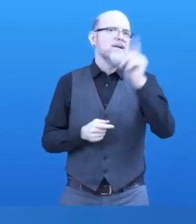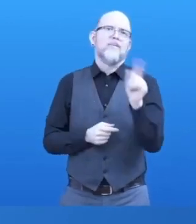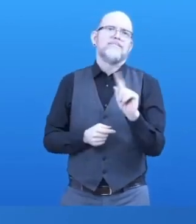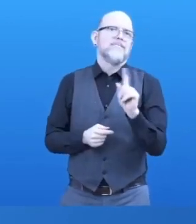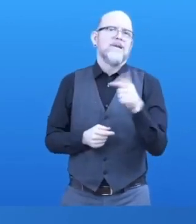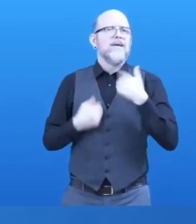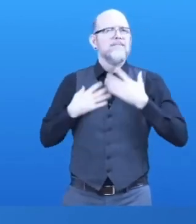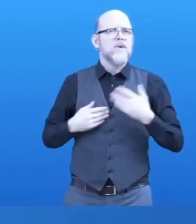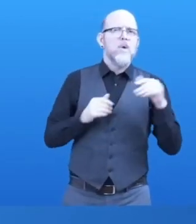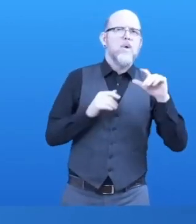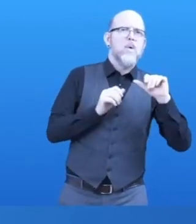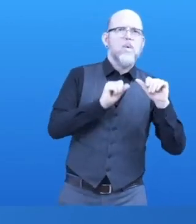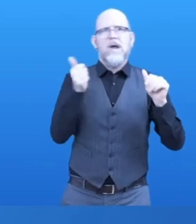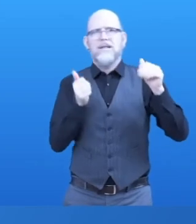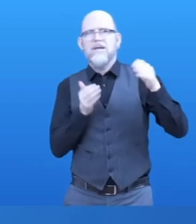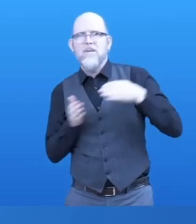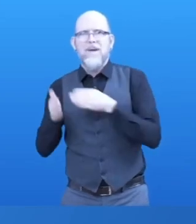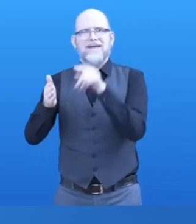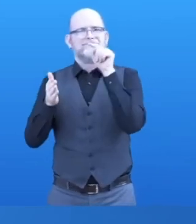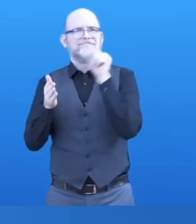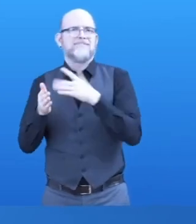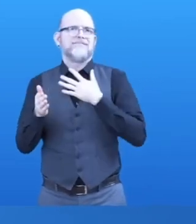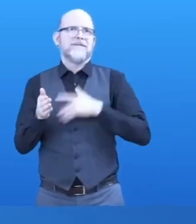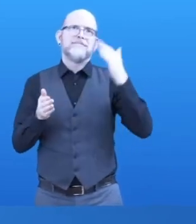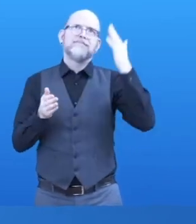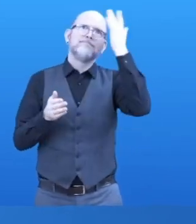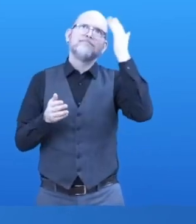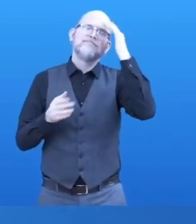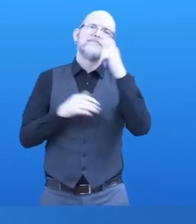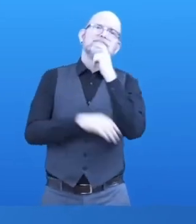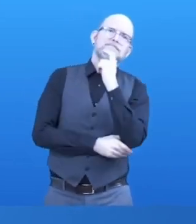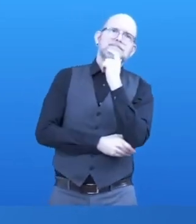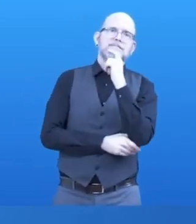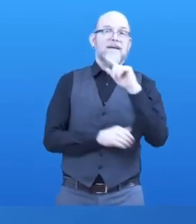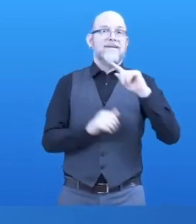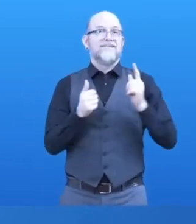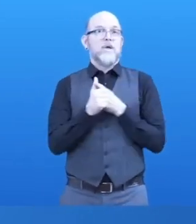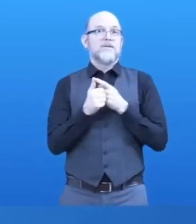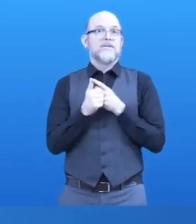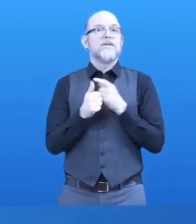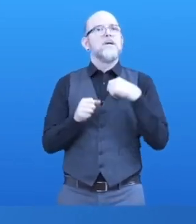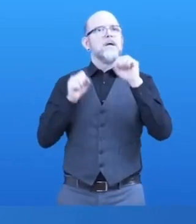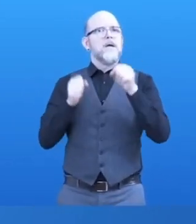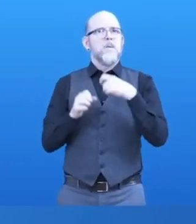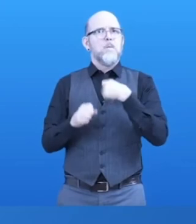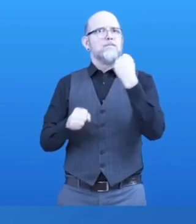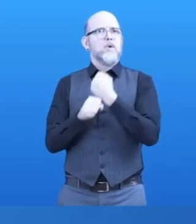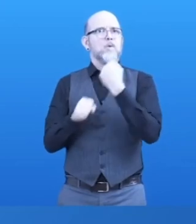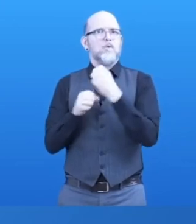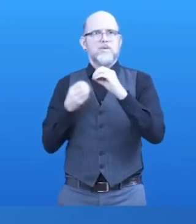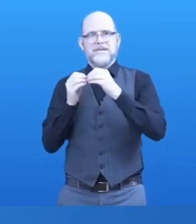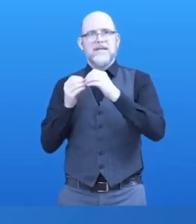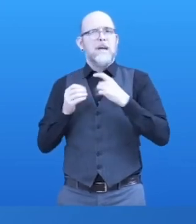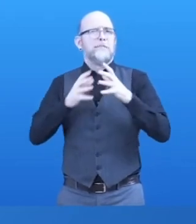Now let's assume the following. If we can drastically increase the production batches, we will bring the material costs down